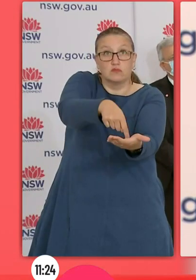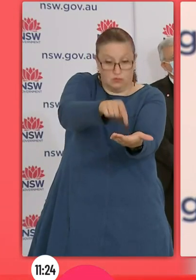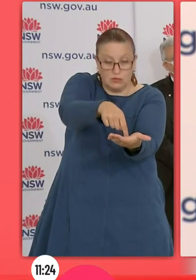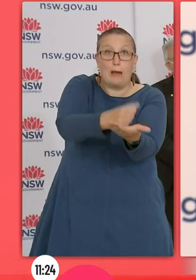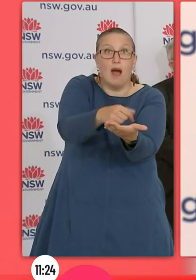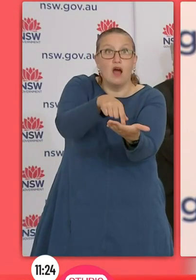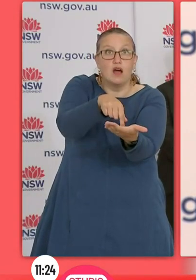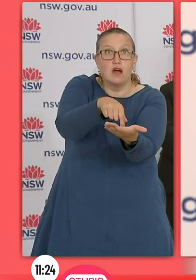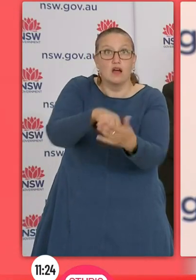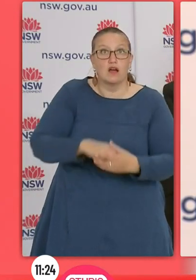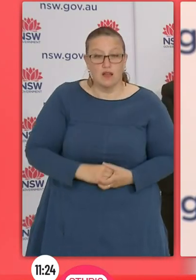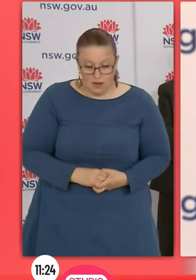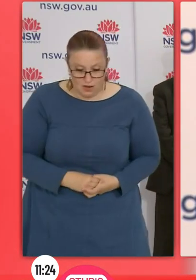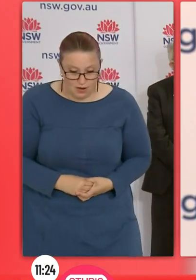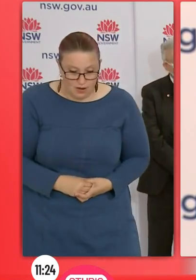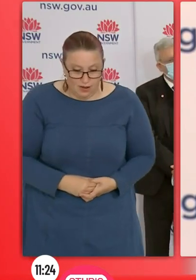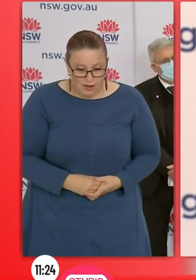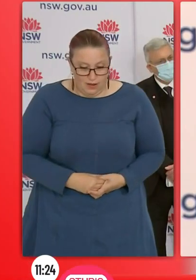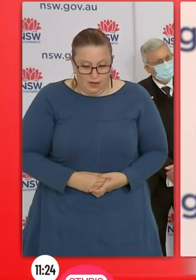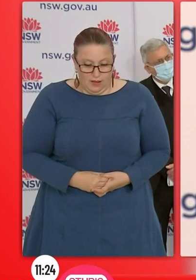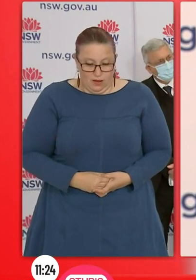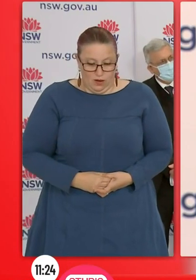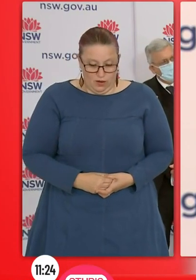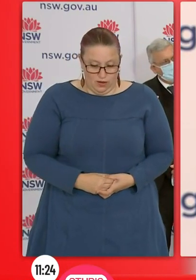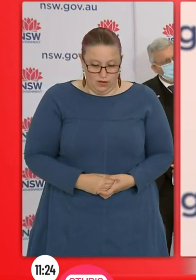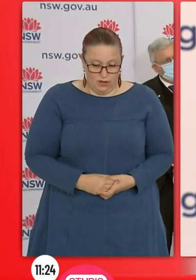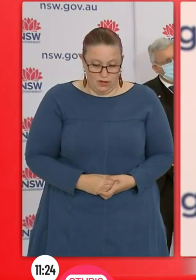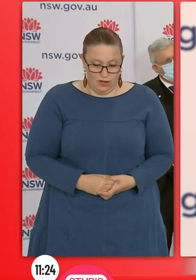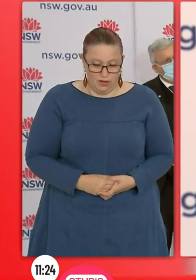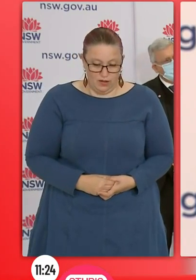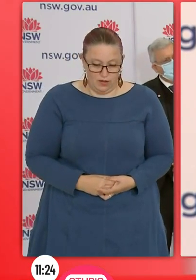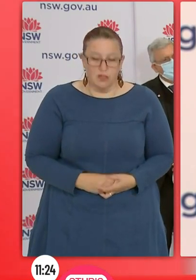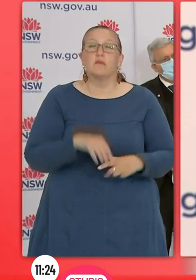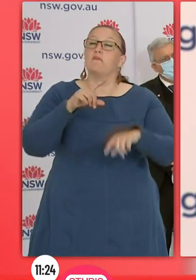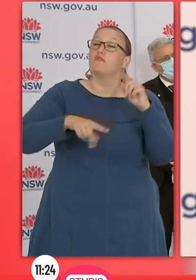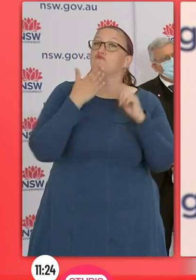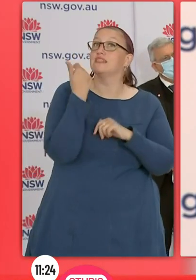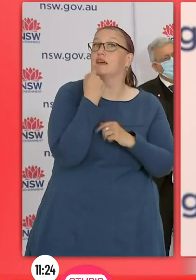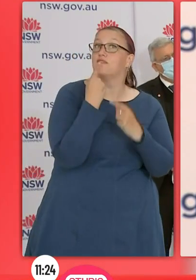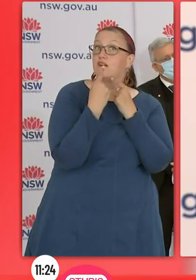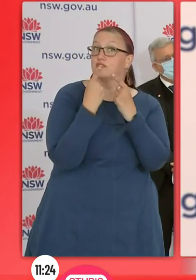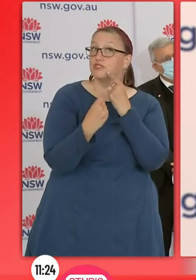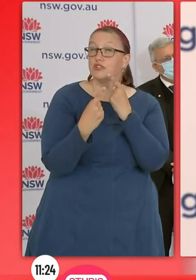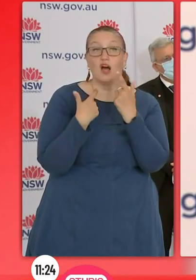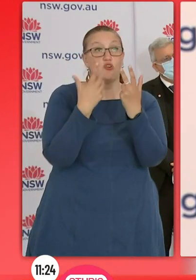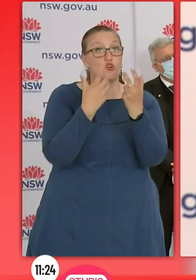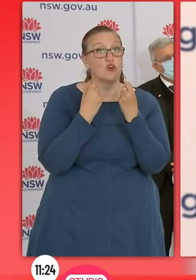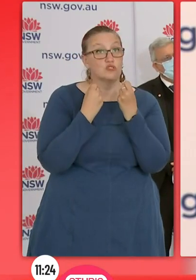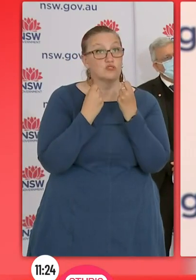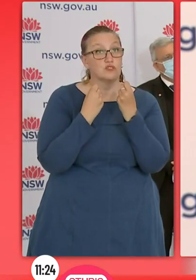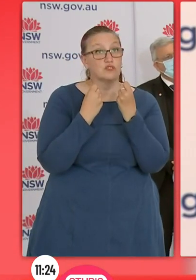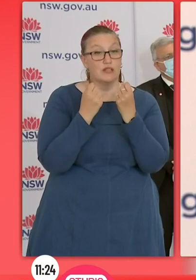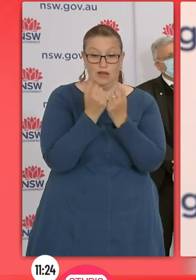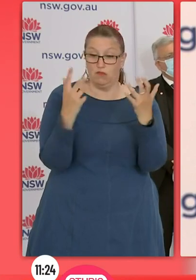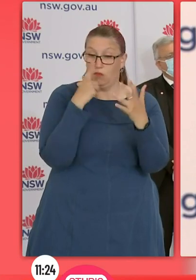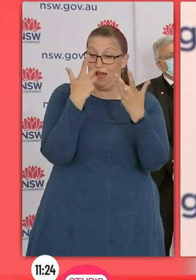the most recent advice that I have received is that case numbers are likely to continue to rise for the next few weeks and